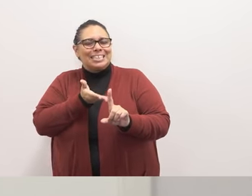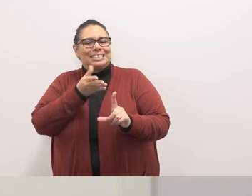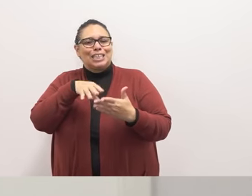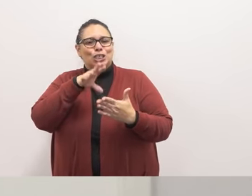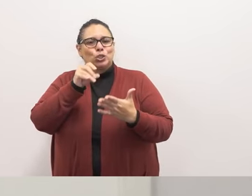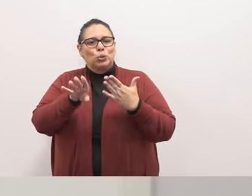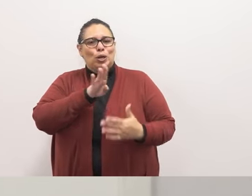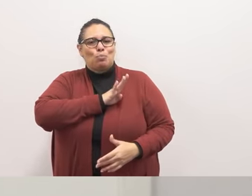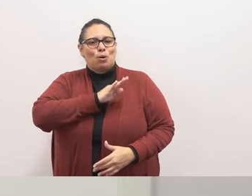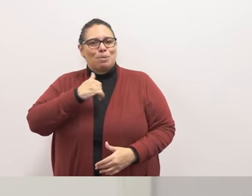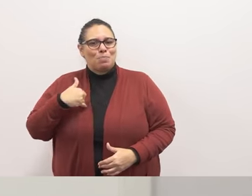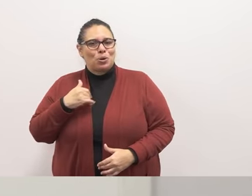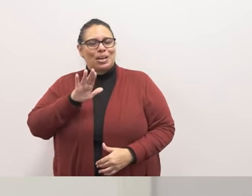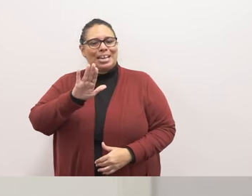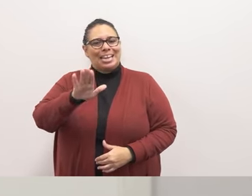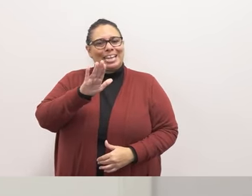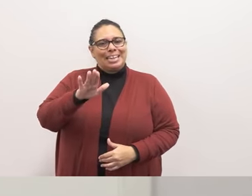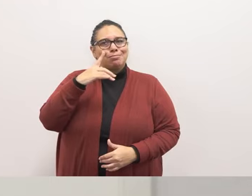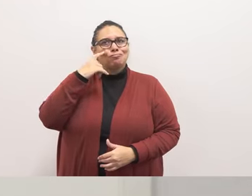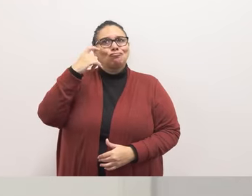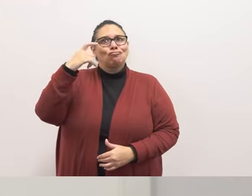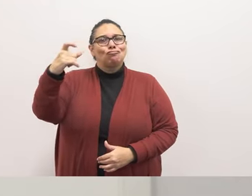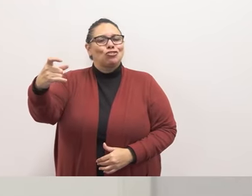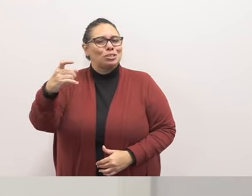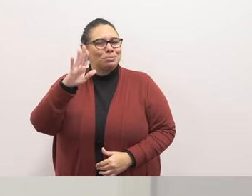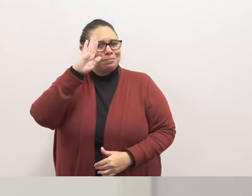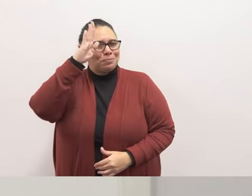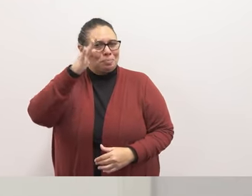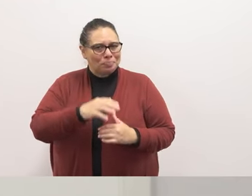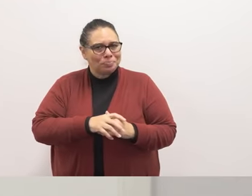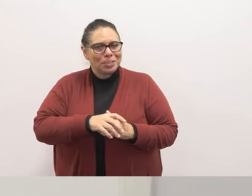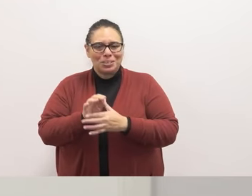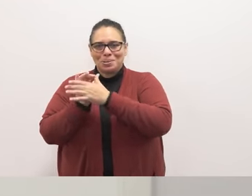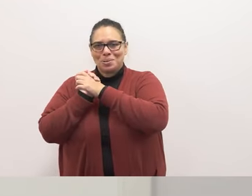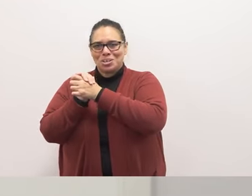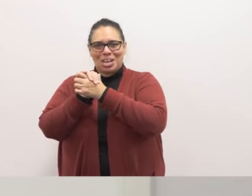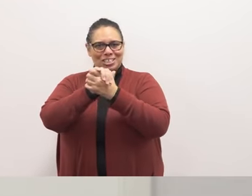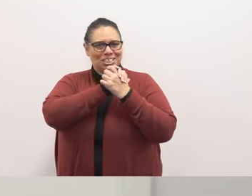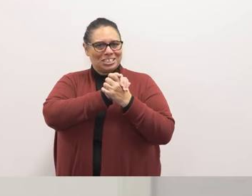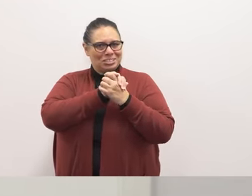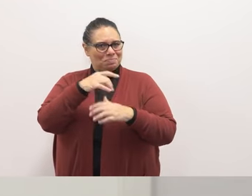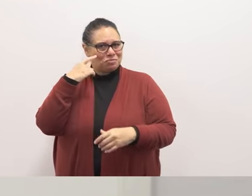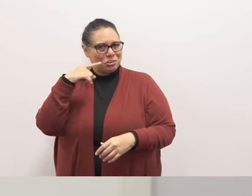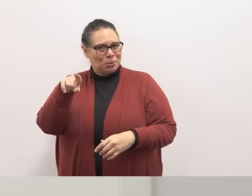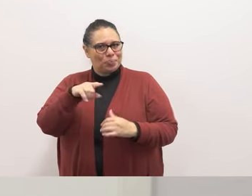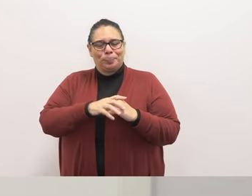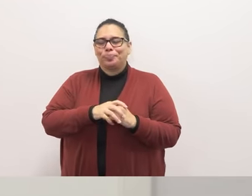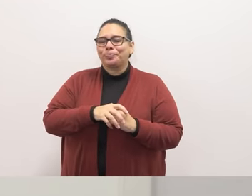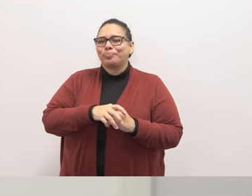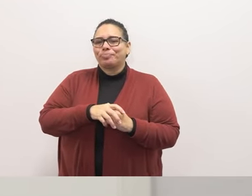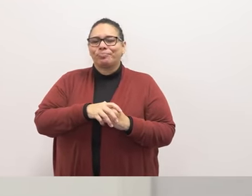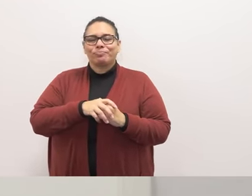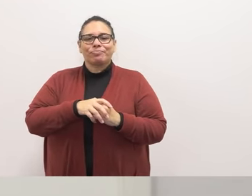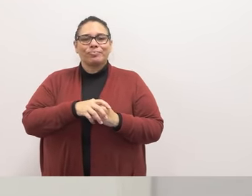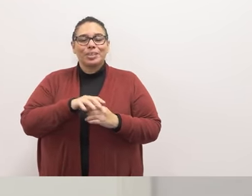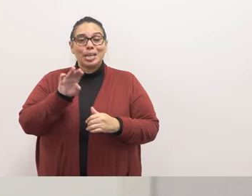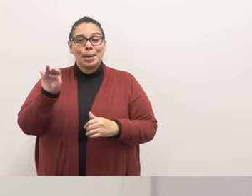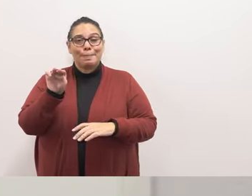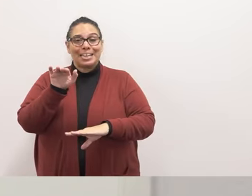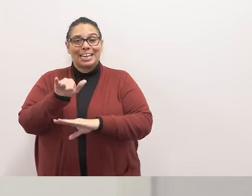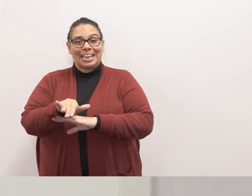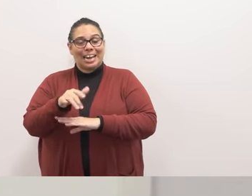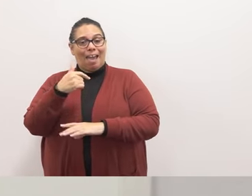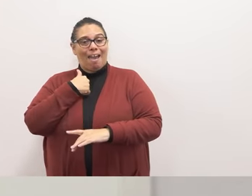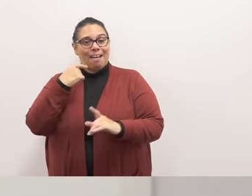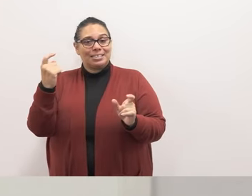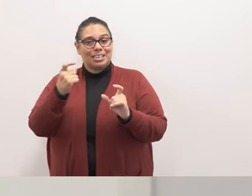and also his aspirations into adulthood so congratulations to you um i on monday evening got to